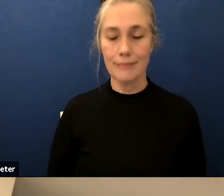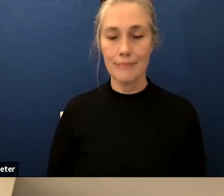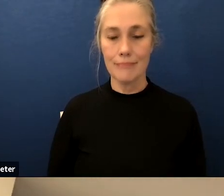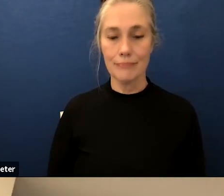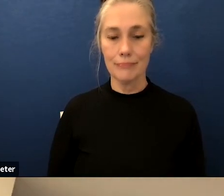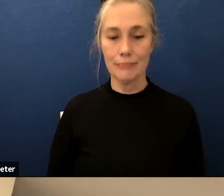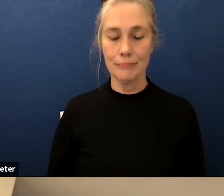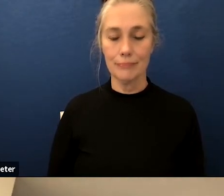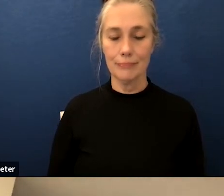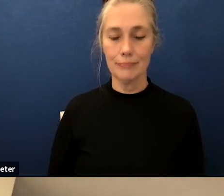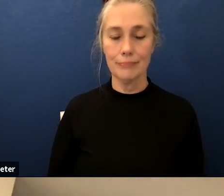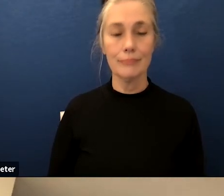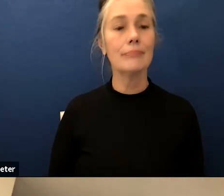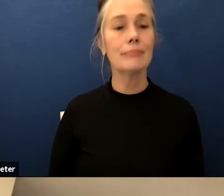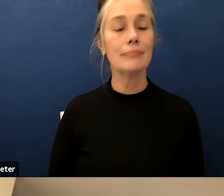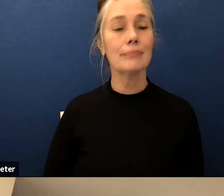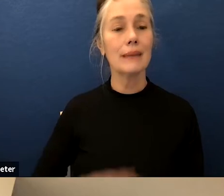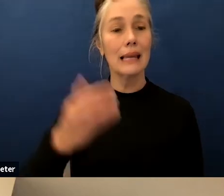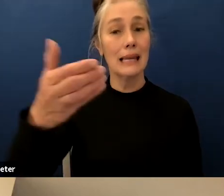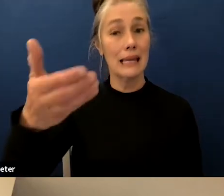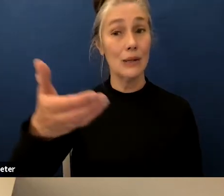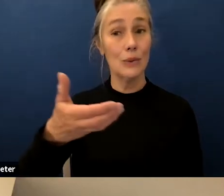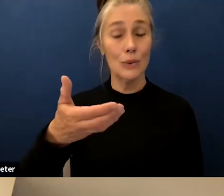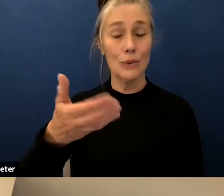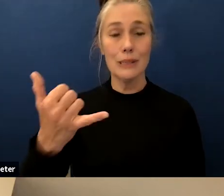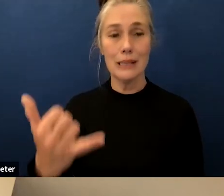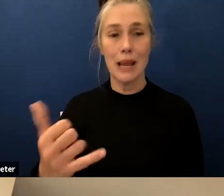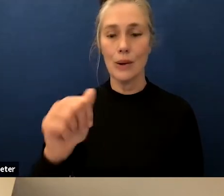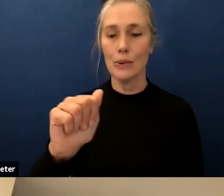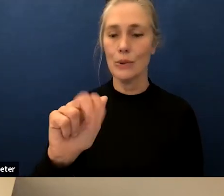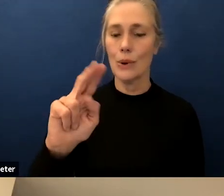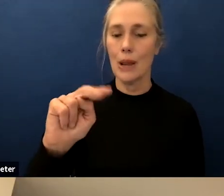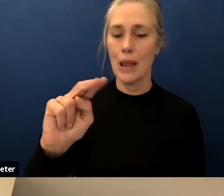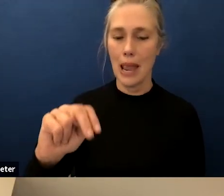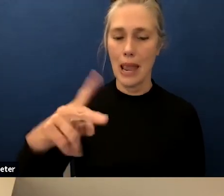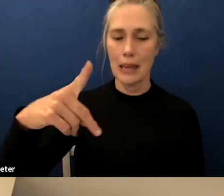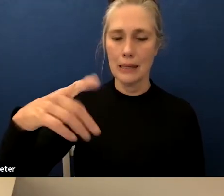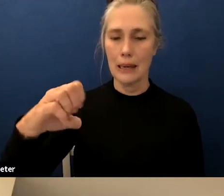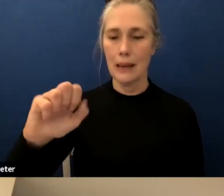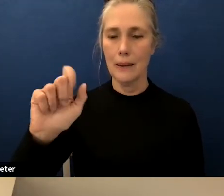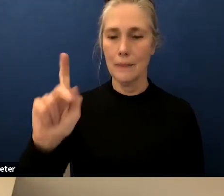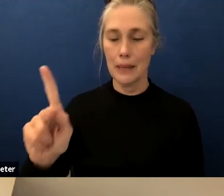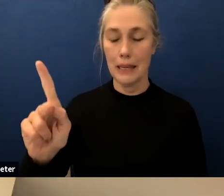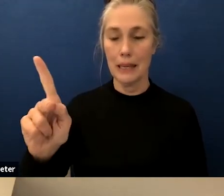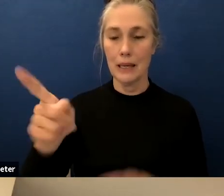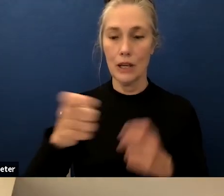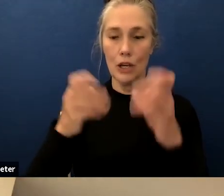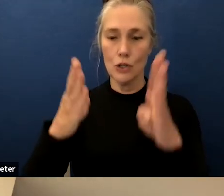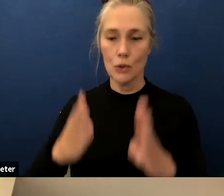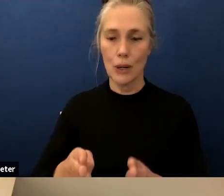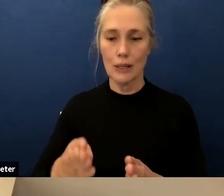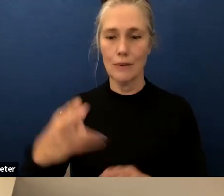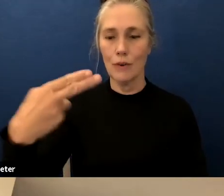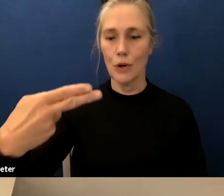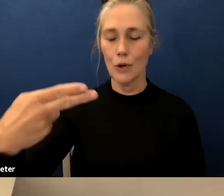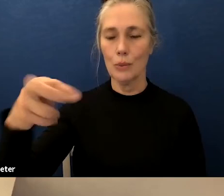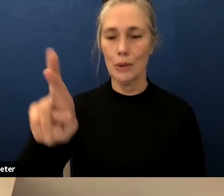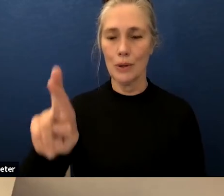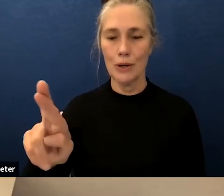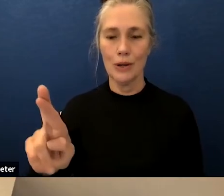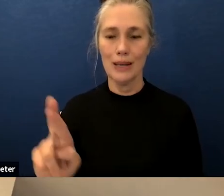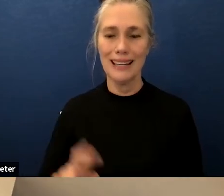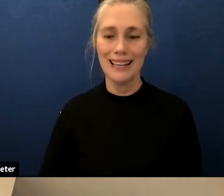I will introduce you to Ann Peek director of human resources who's up on the screen to present thank you